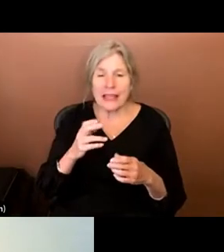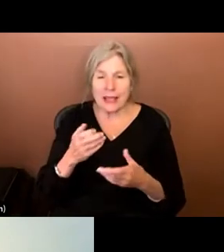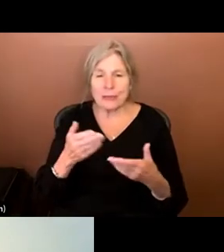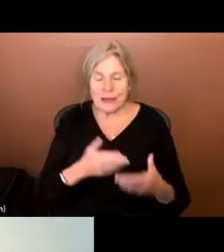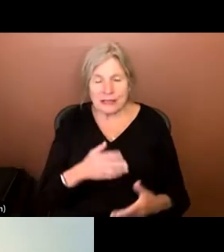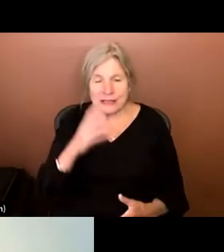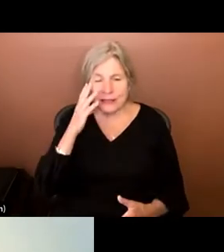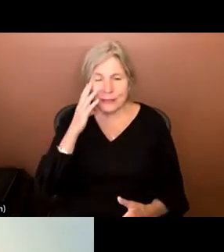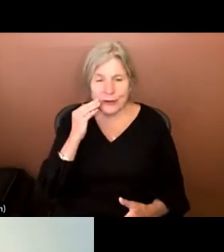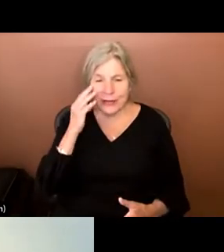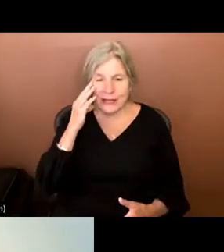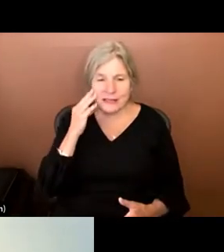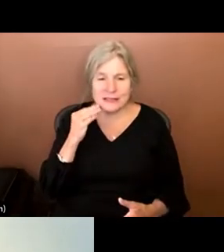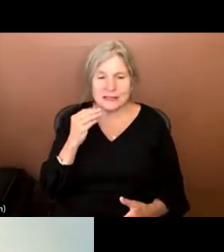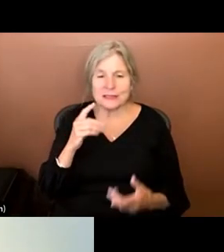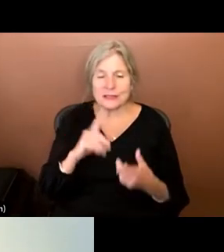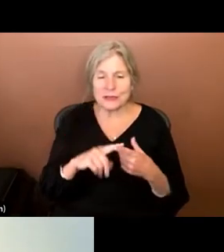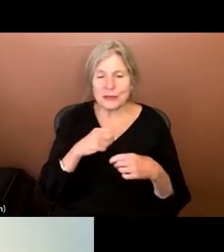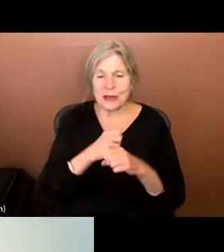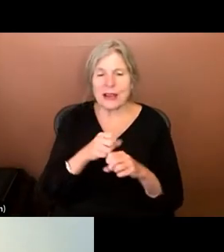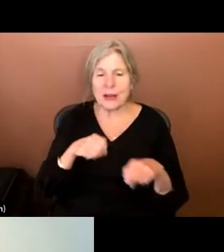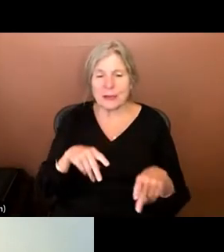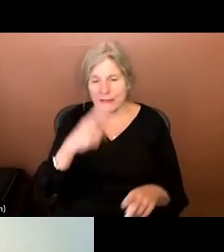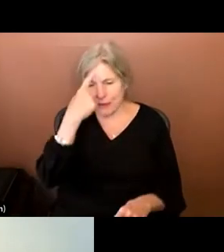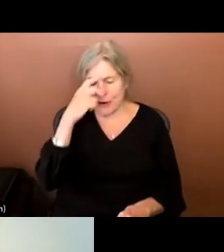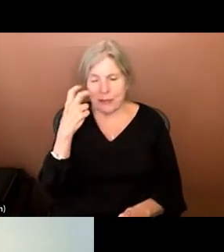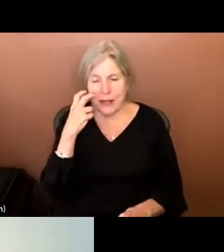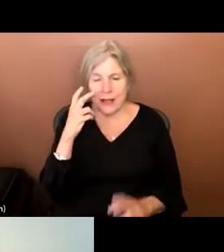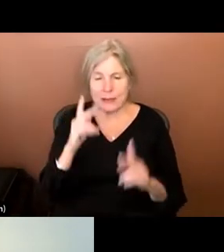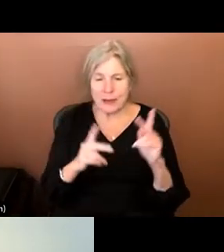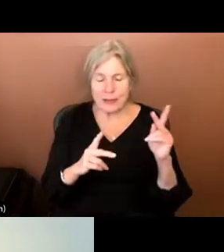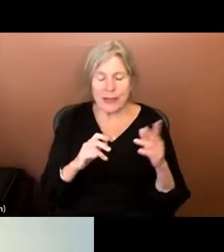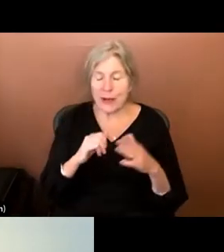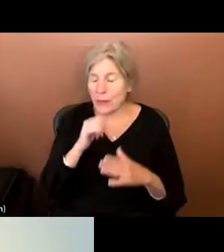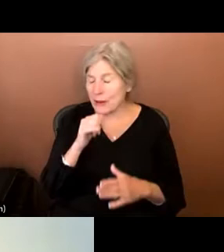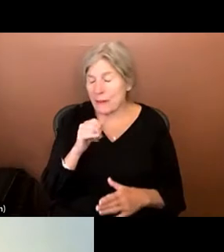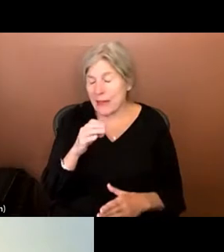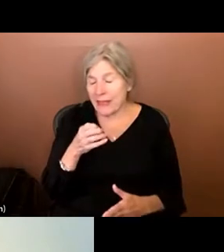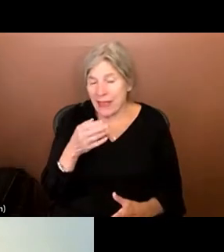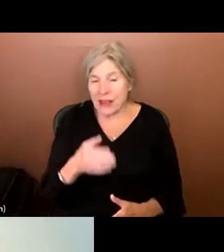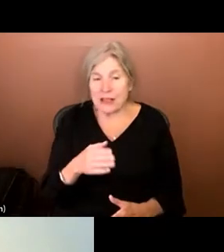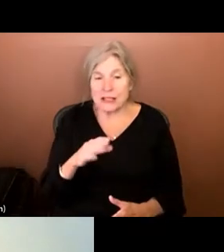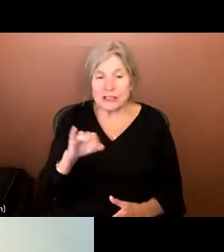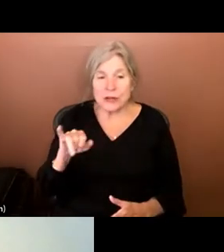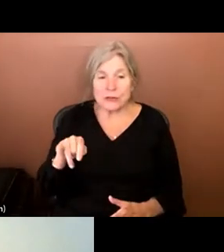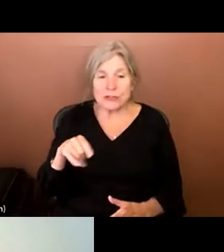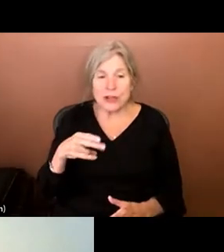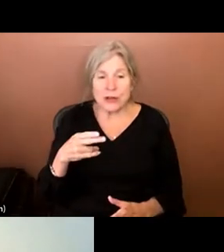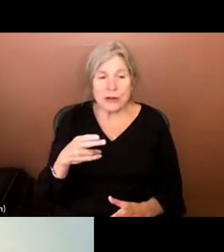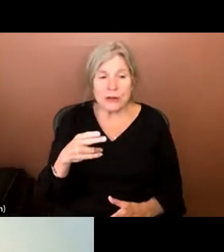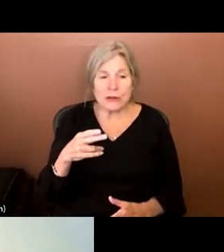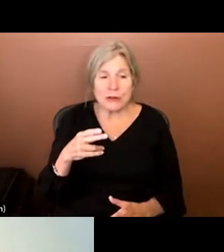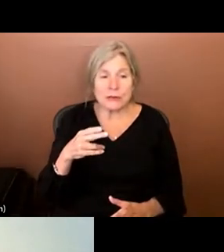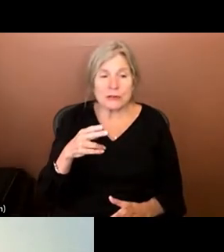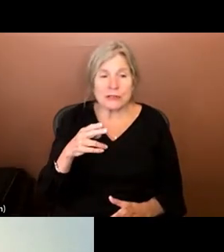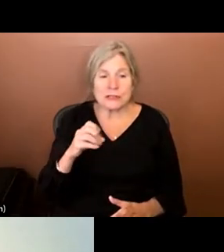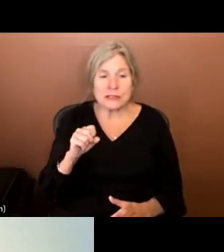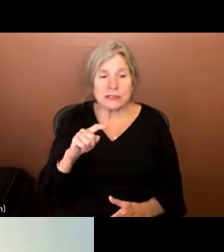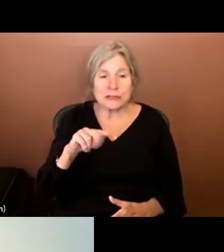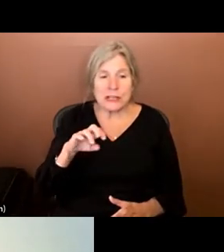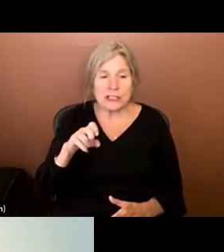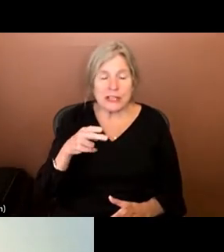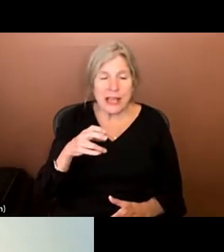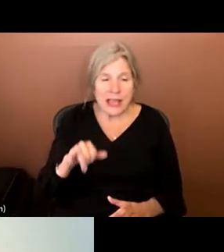and lived experience to create opportunities for blind people that otherwise wouldn't exist. So, Joe Streche, why don't you tell our